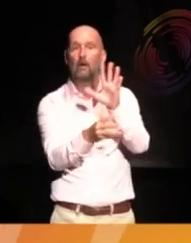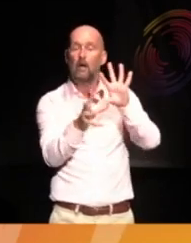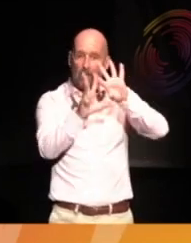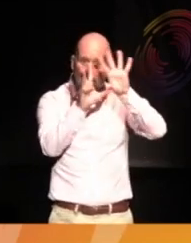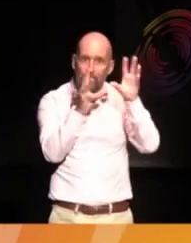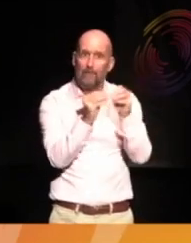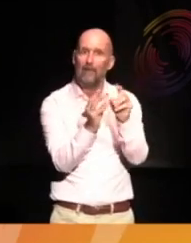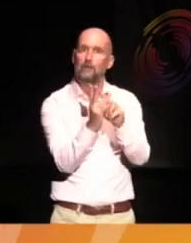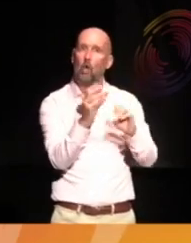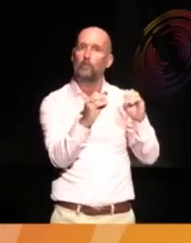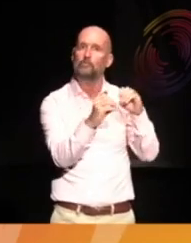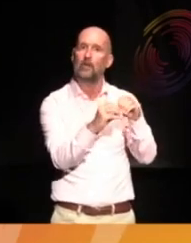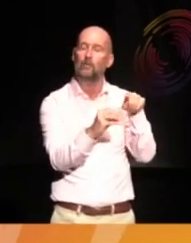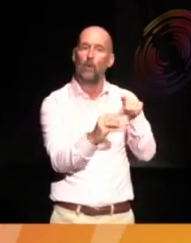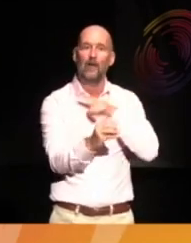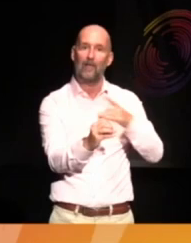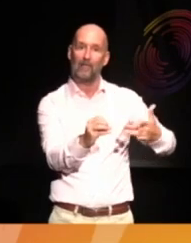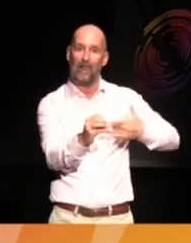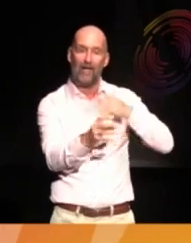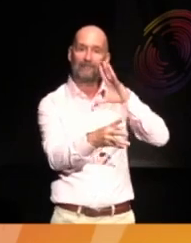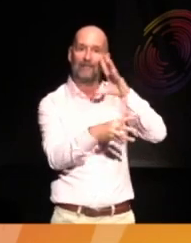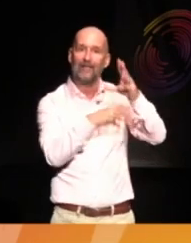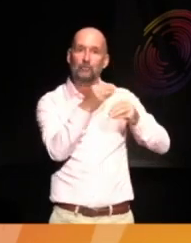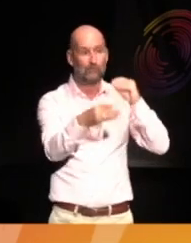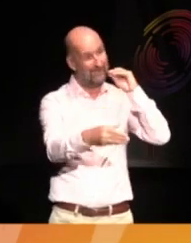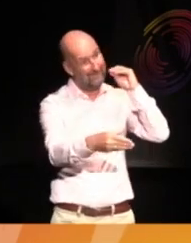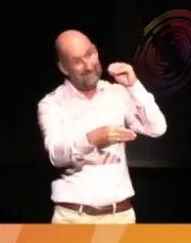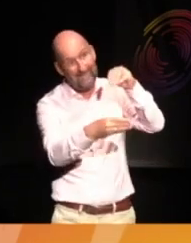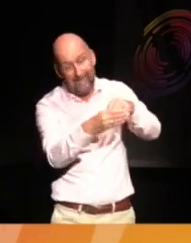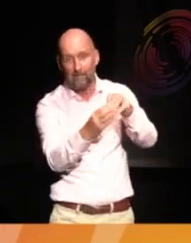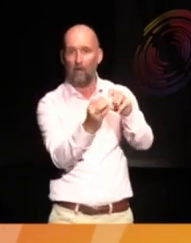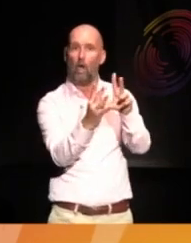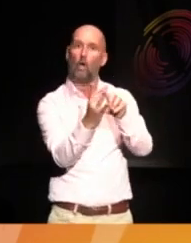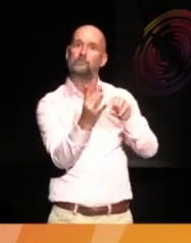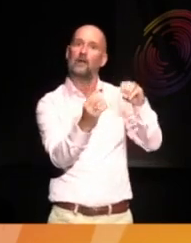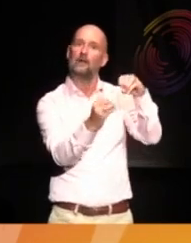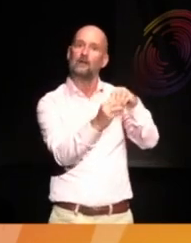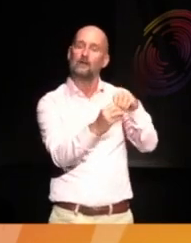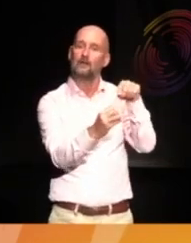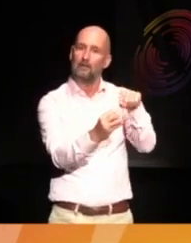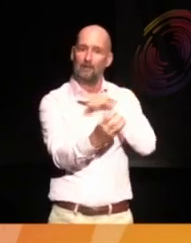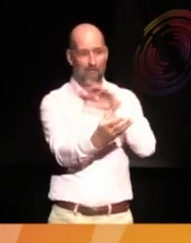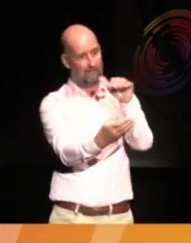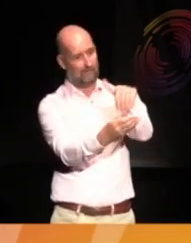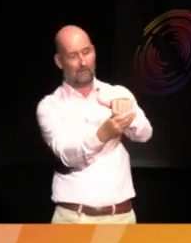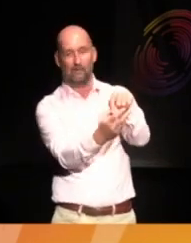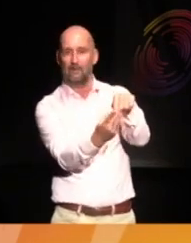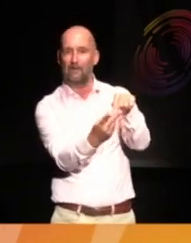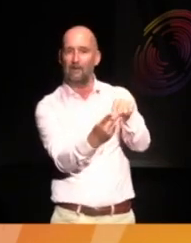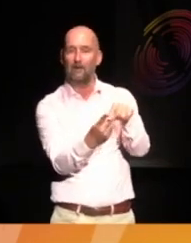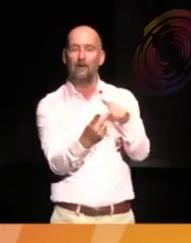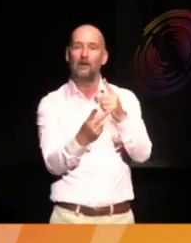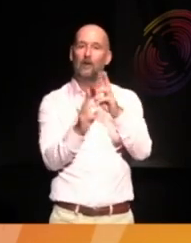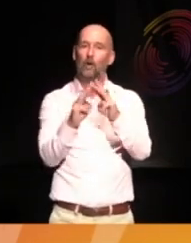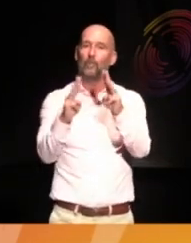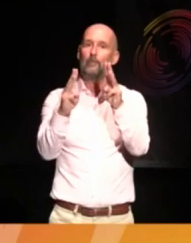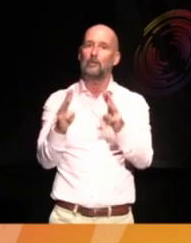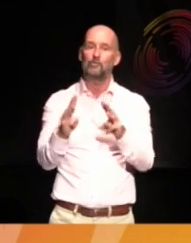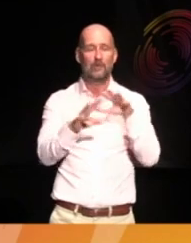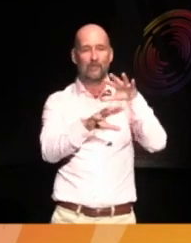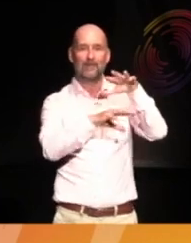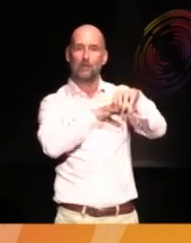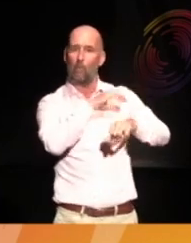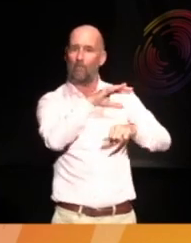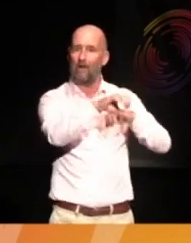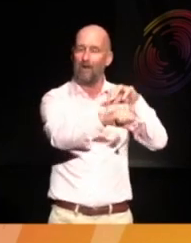is more like the life history of an object from its birth up until it's disposed. But the museums take over the disposal stage